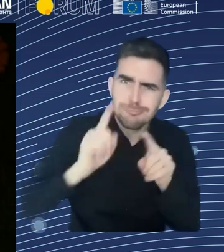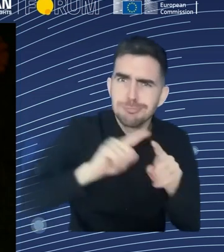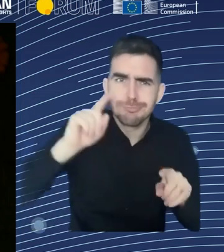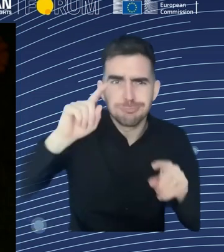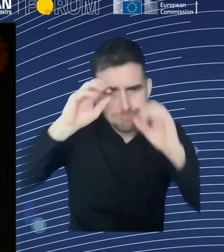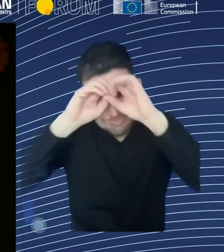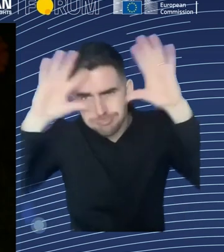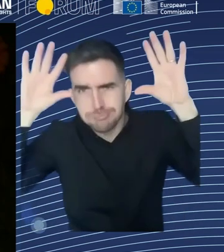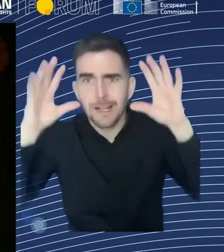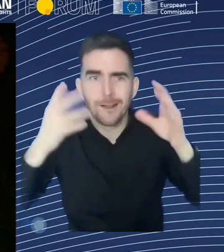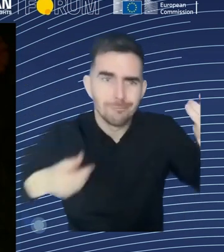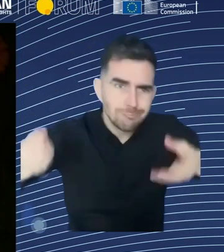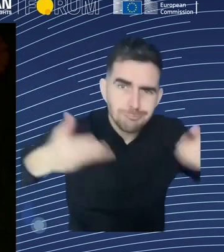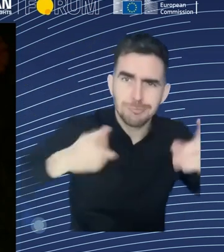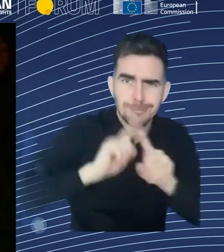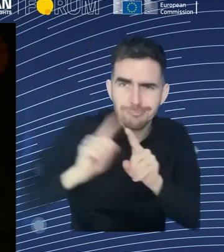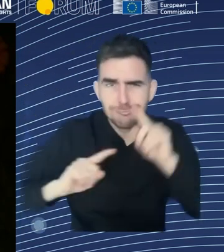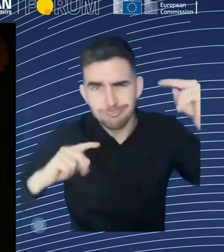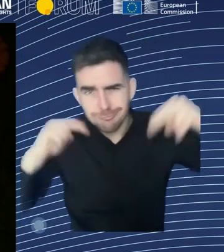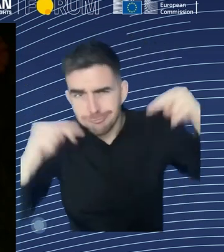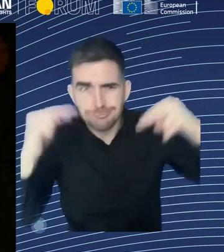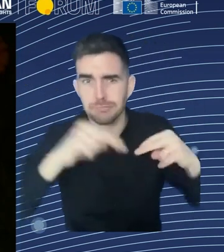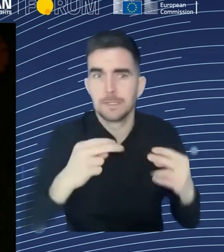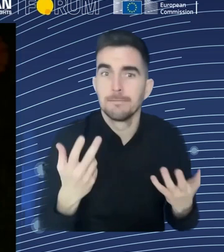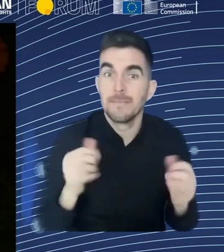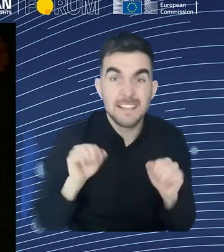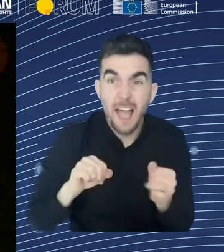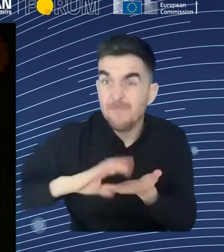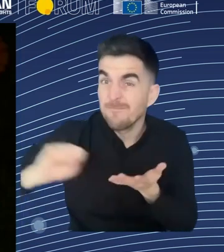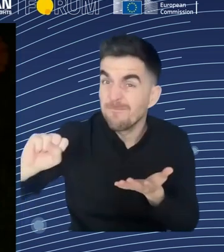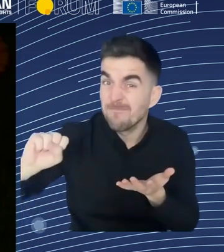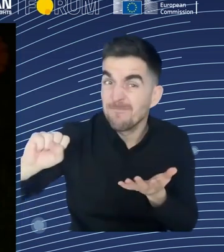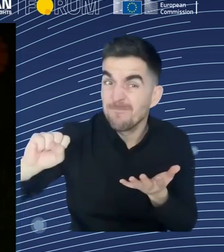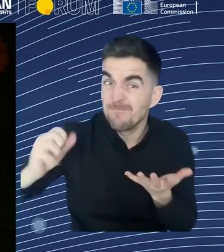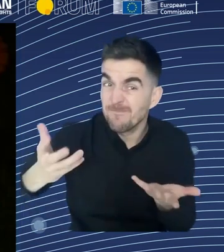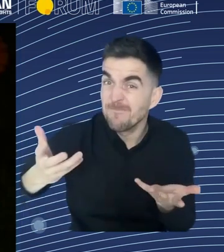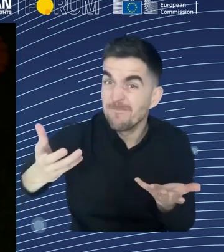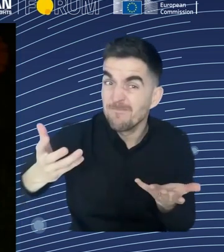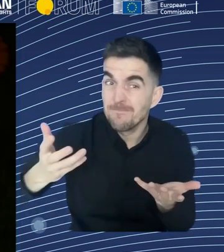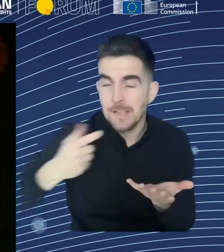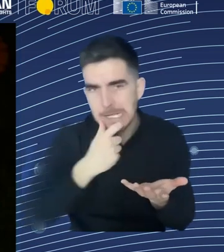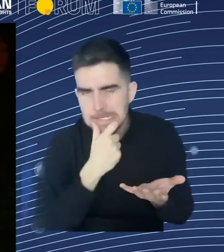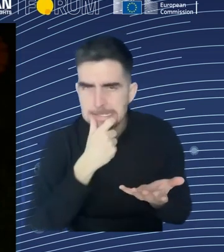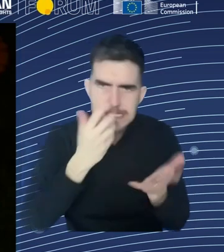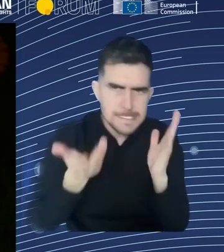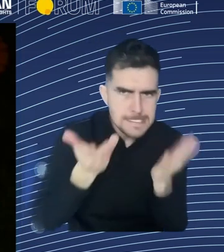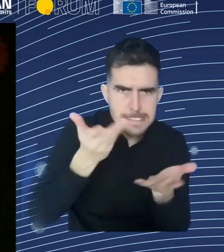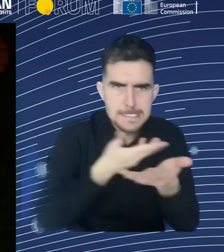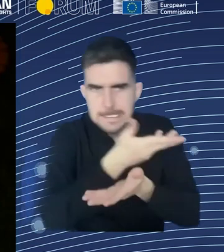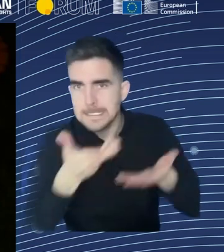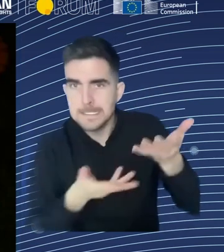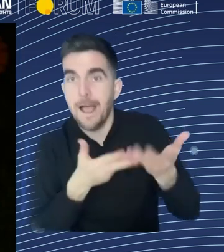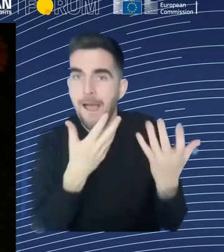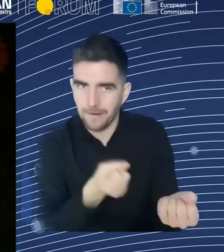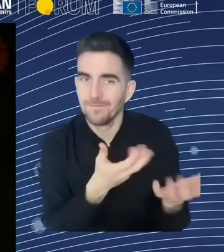true, but somebody can say, you know, actually, you know, I, these automatic technology make me free from some boring task and I have more time to think that can happen